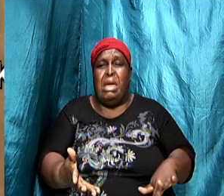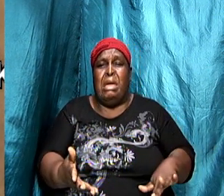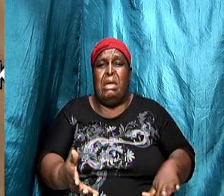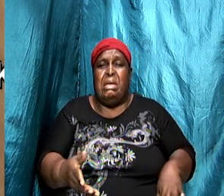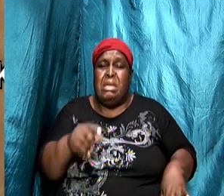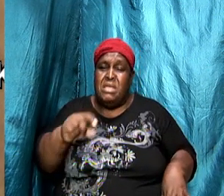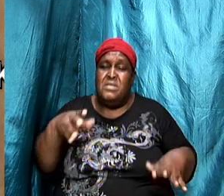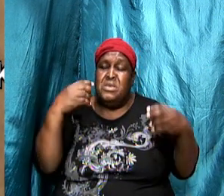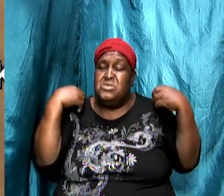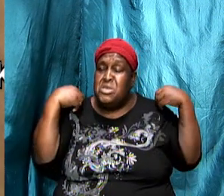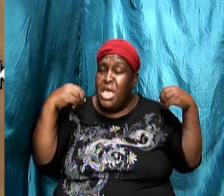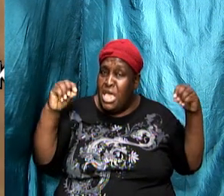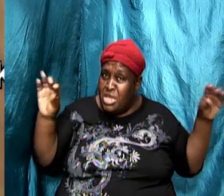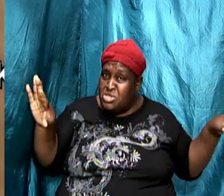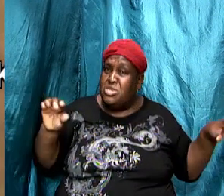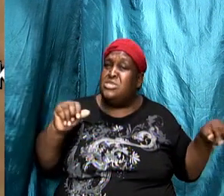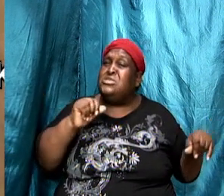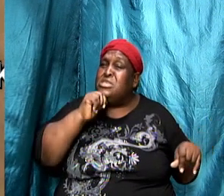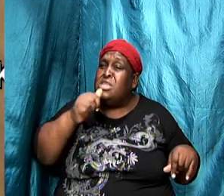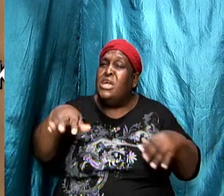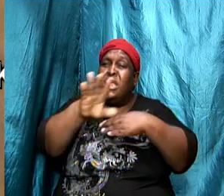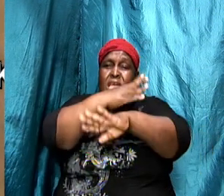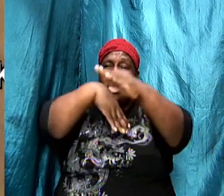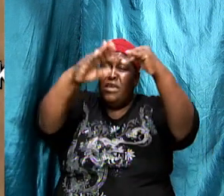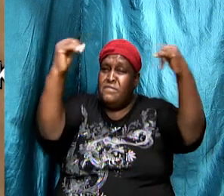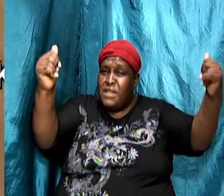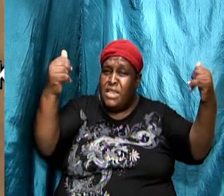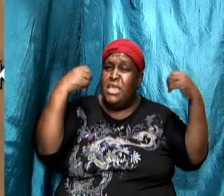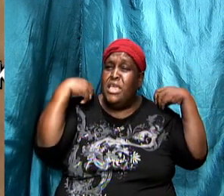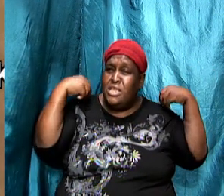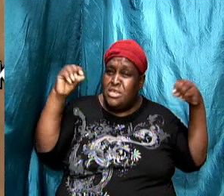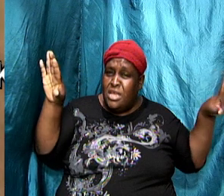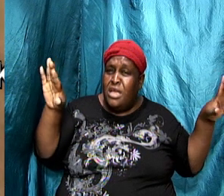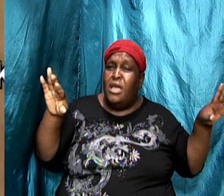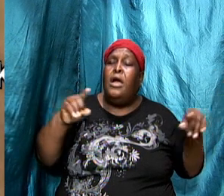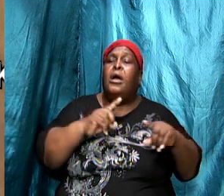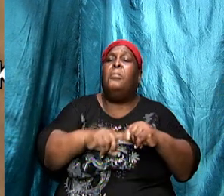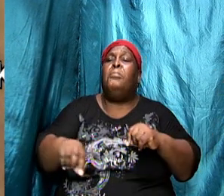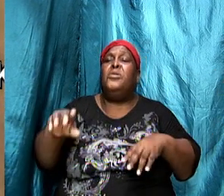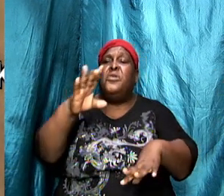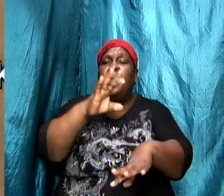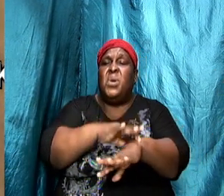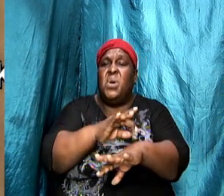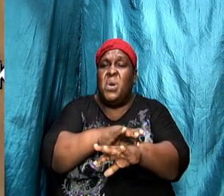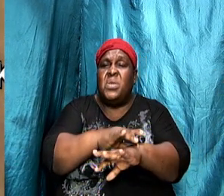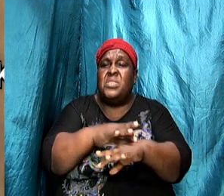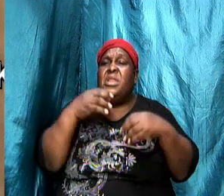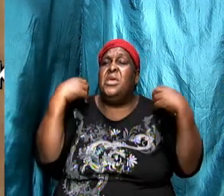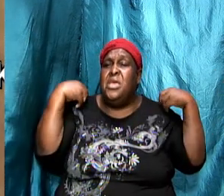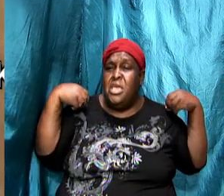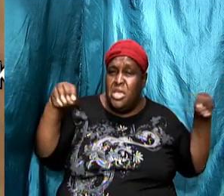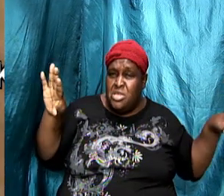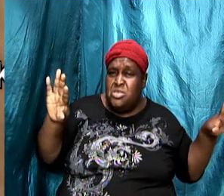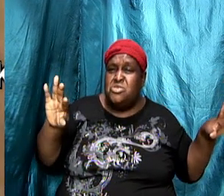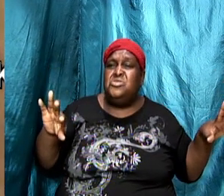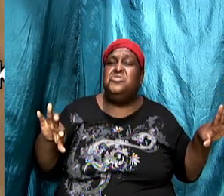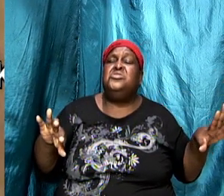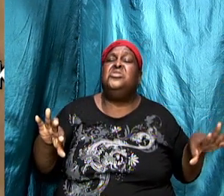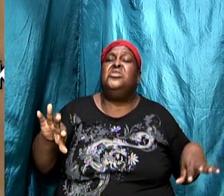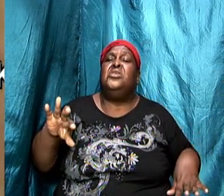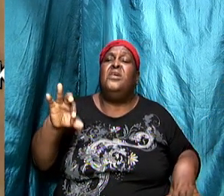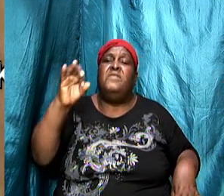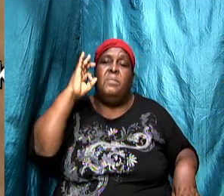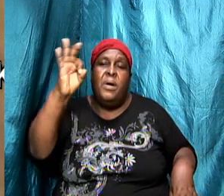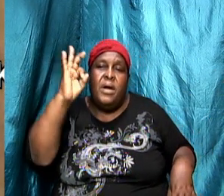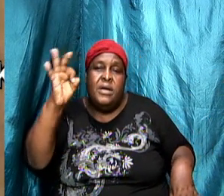we are looking at here is not speaking to the angel beings up there but just the messenger the leader of the church and it is important